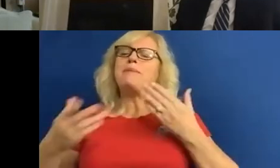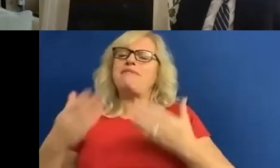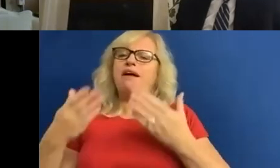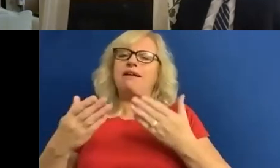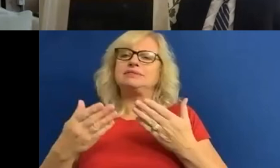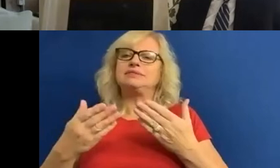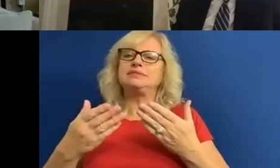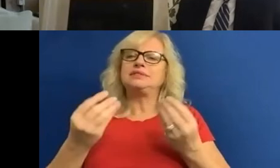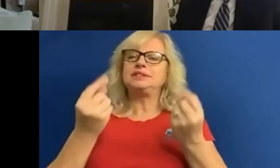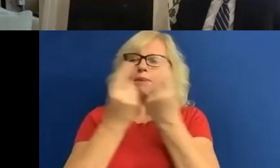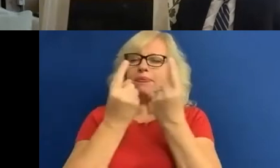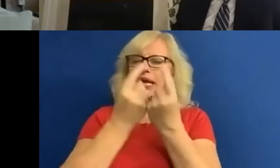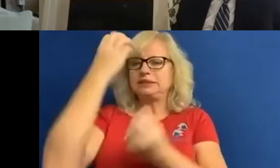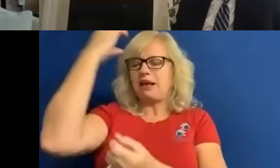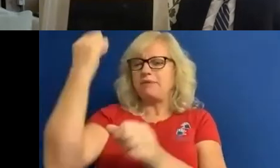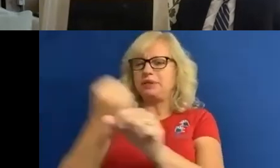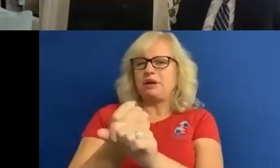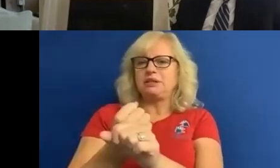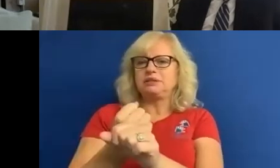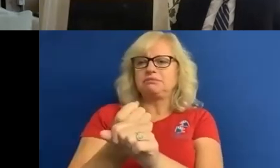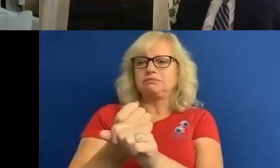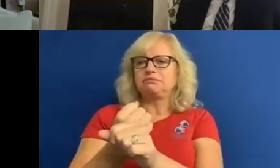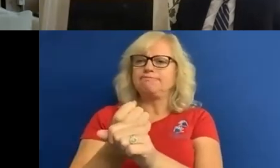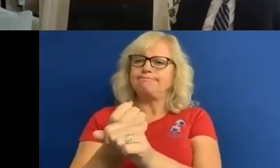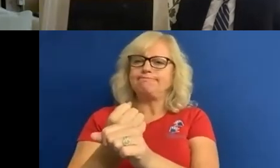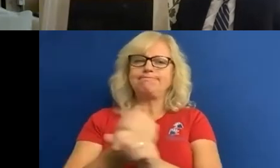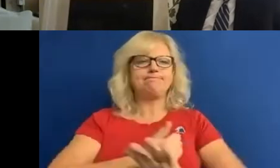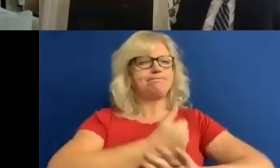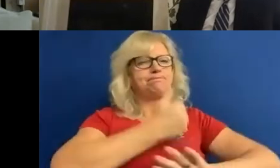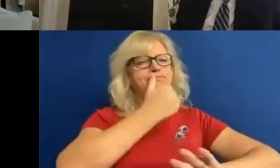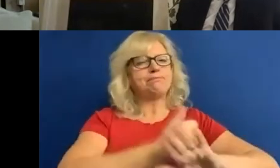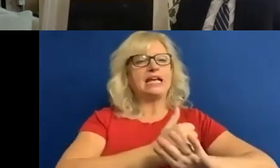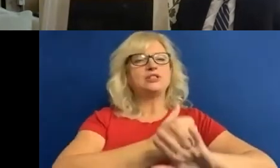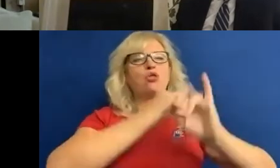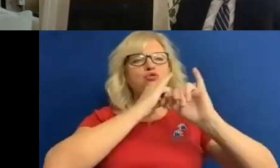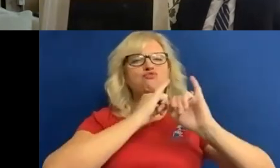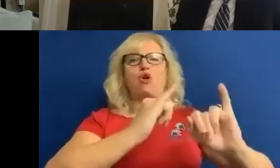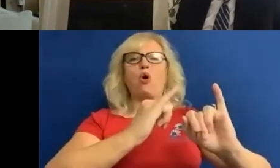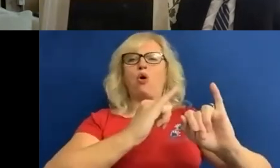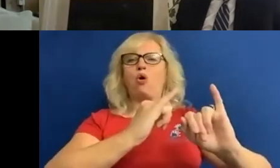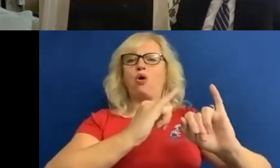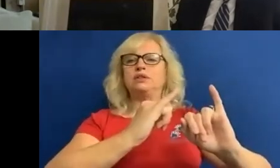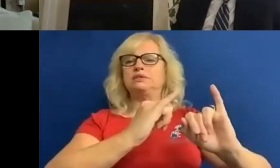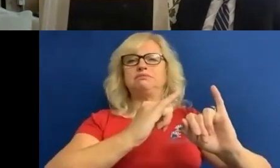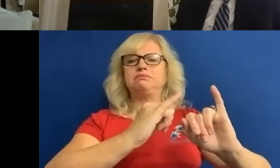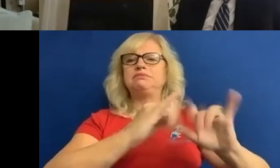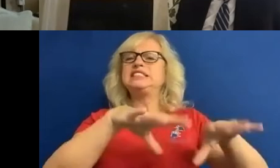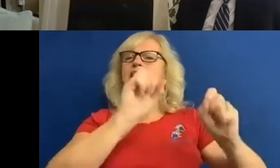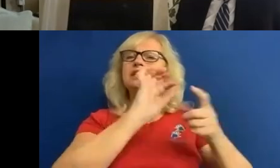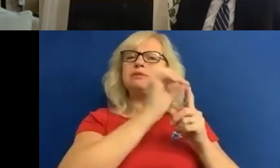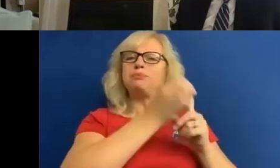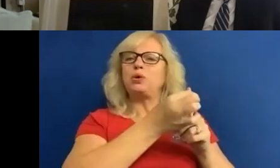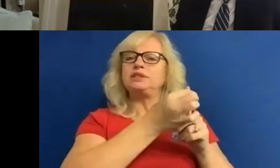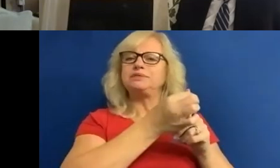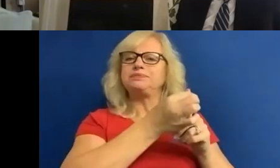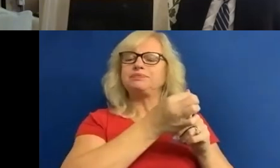that the government does, which is based on completely the wrong starting point the wrong premise. So, for example, work